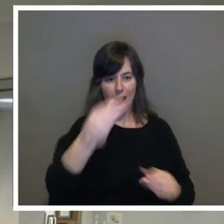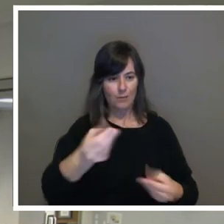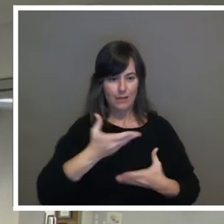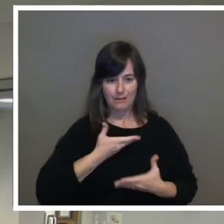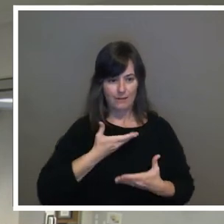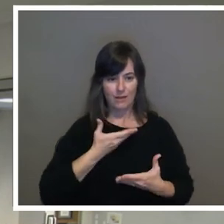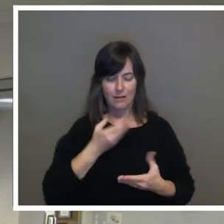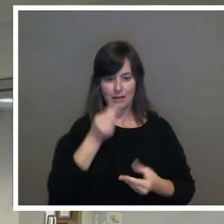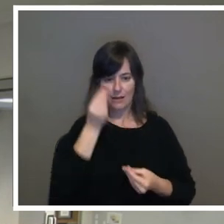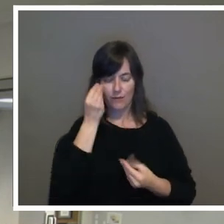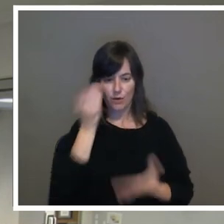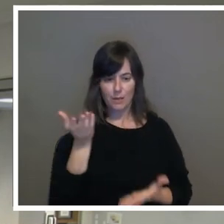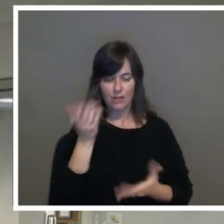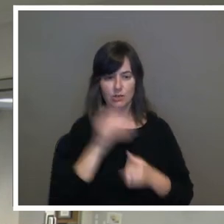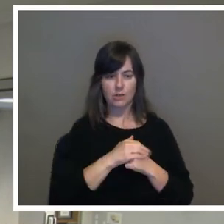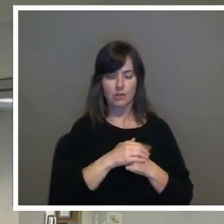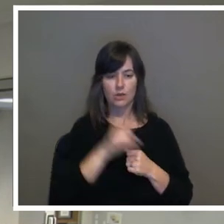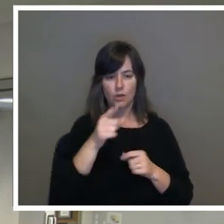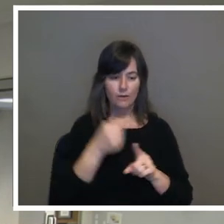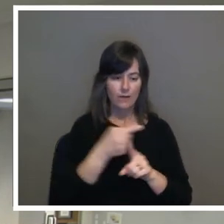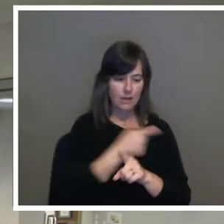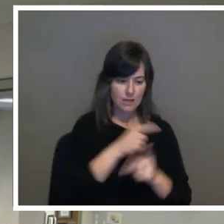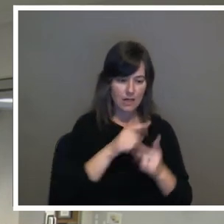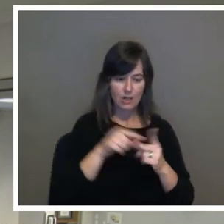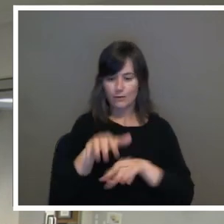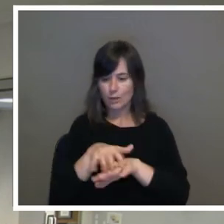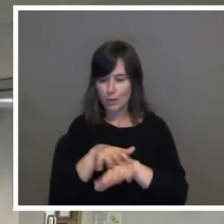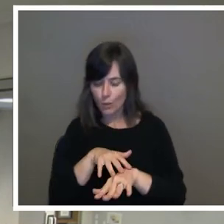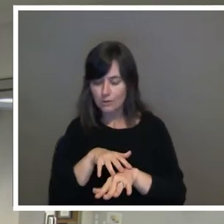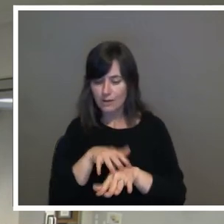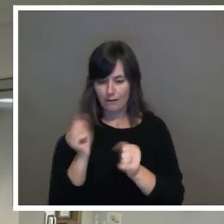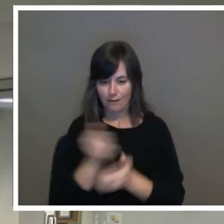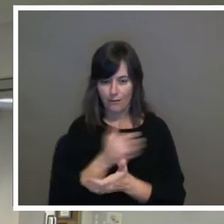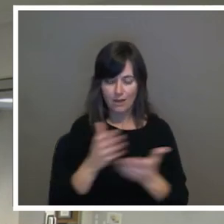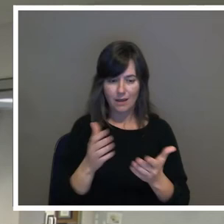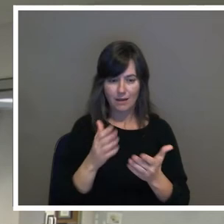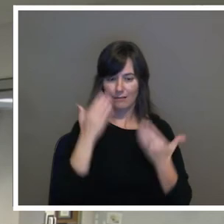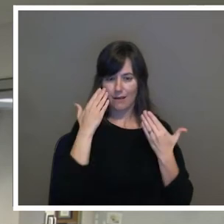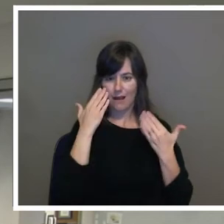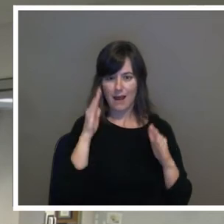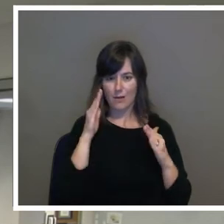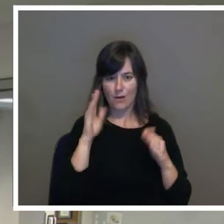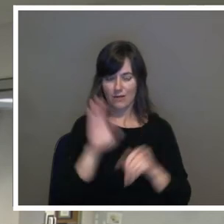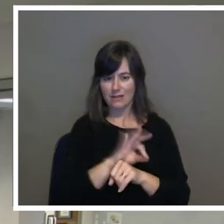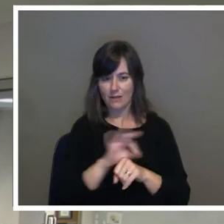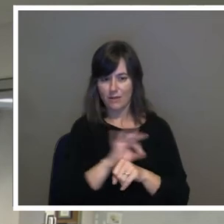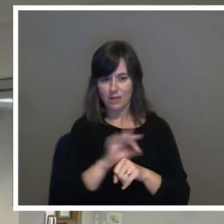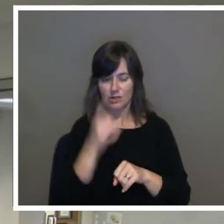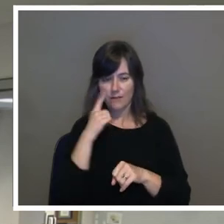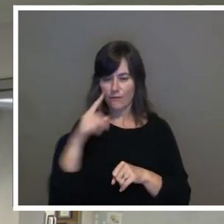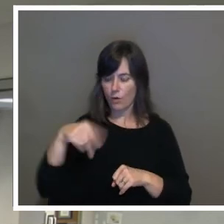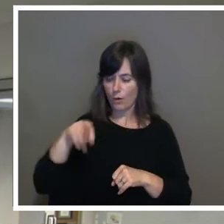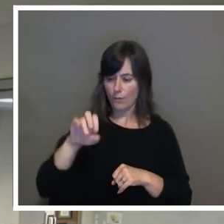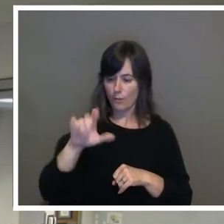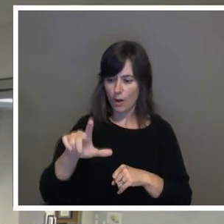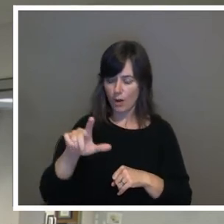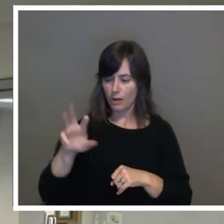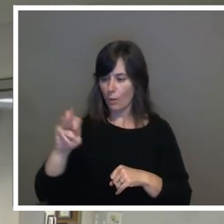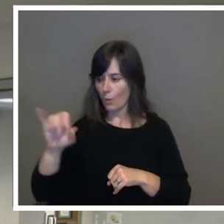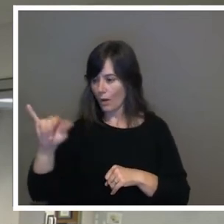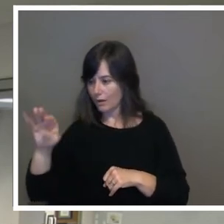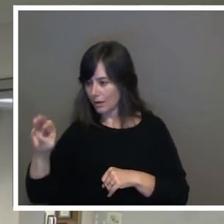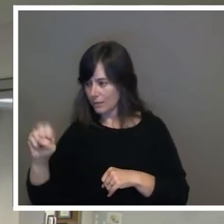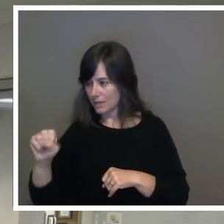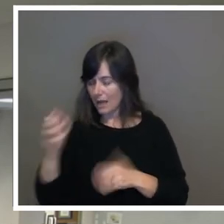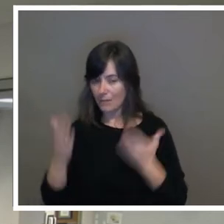have obfuscated. You have slowed down everything. I don't know if that's a function of Paula Gold-Williams and whether that will get better